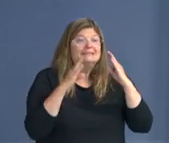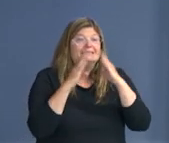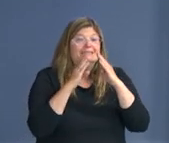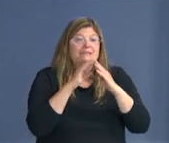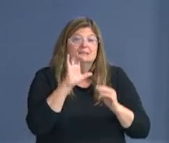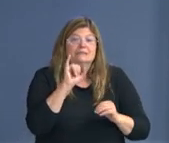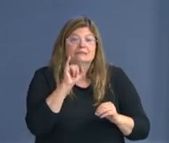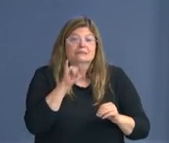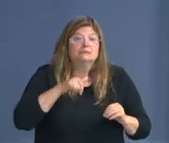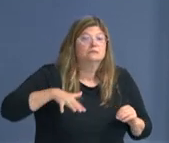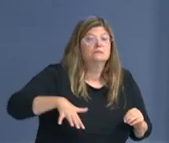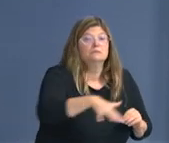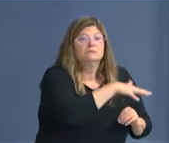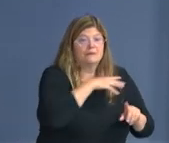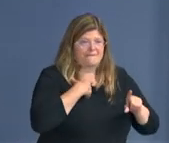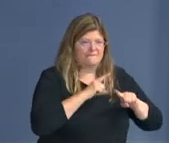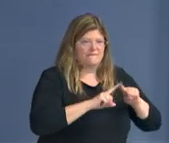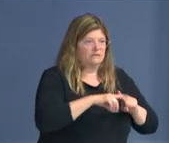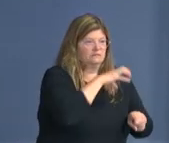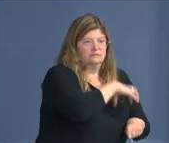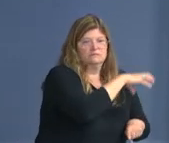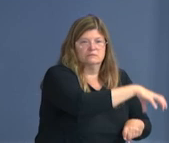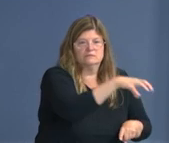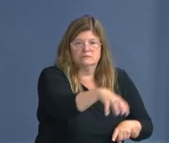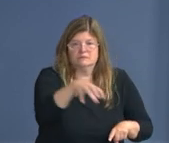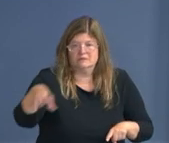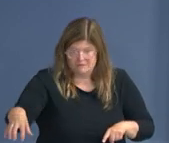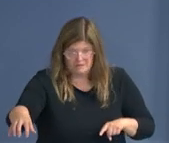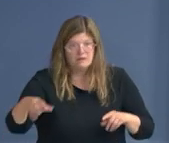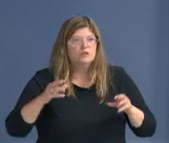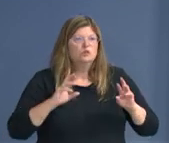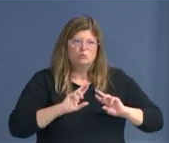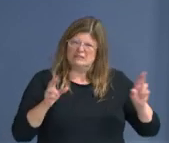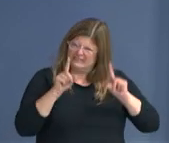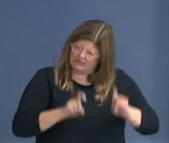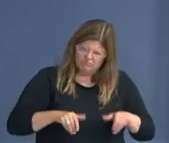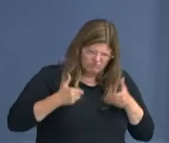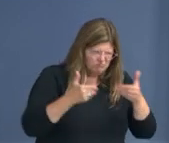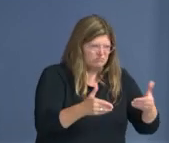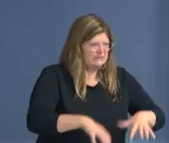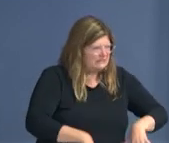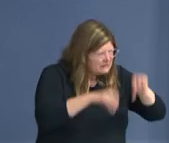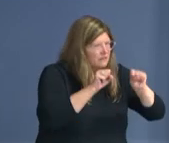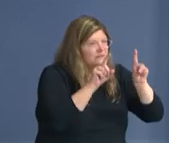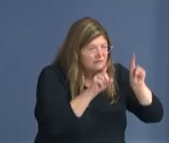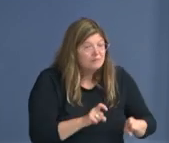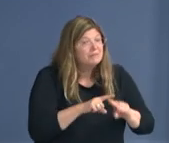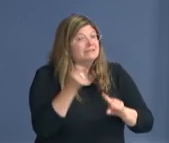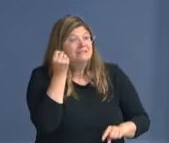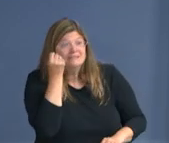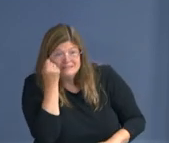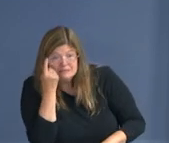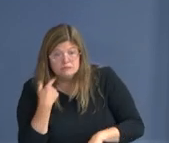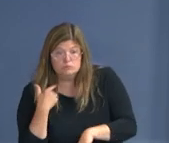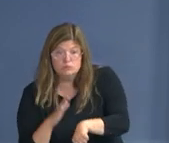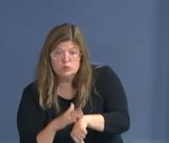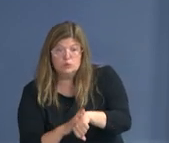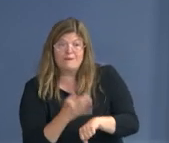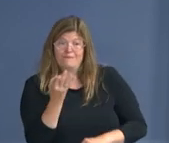plan to go to one of the district-supported testing sites, please plan accordingly and go